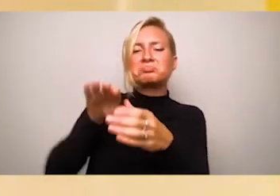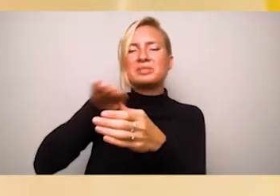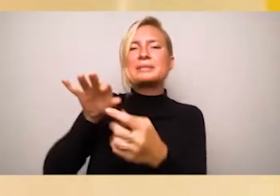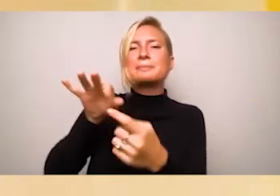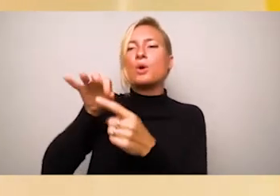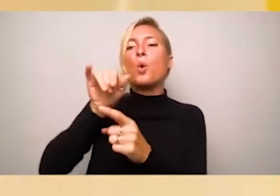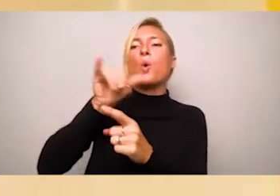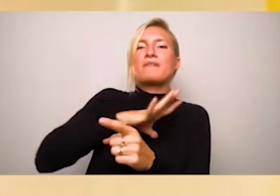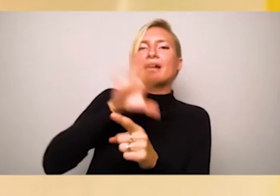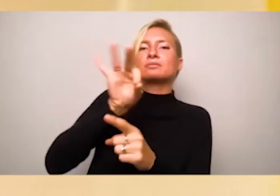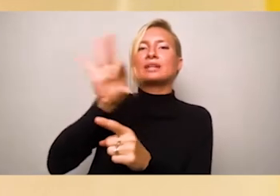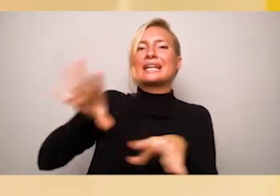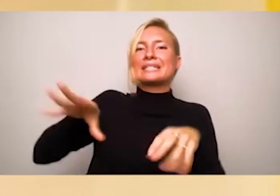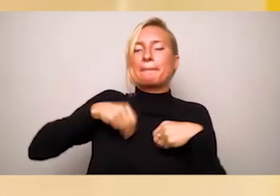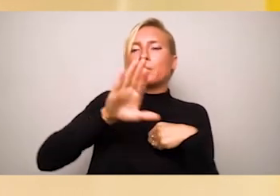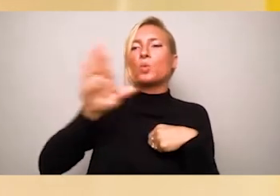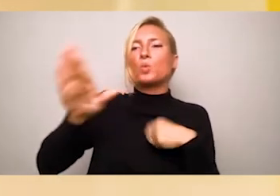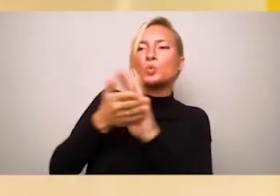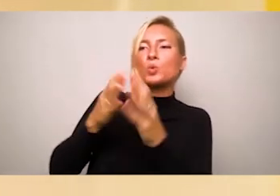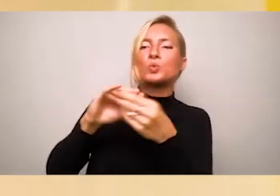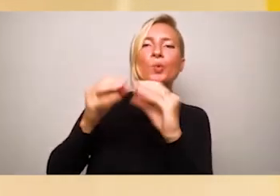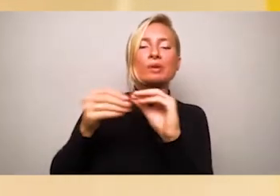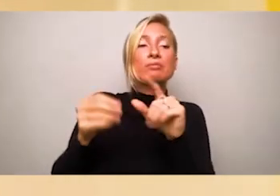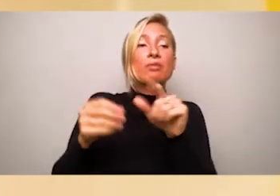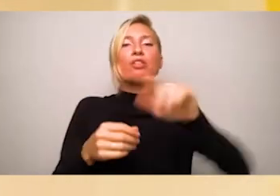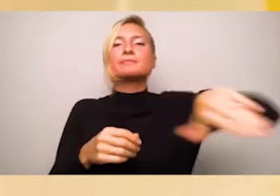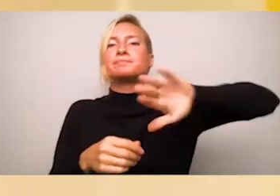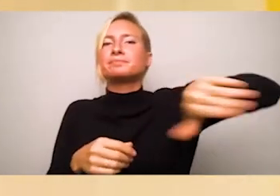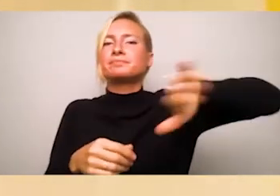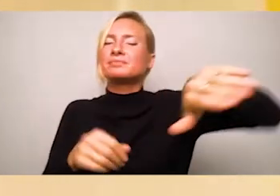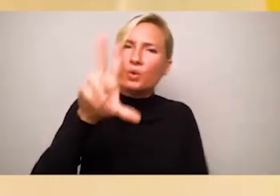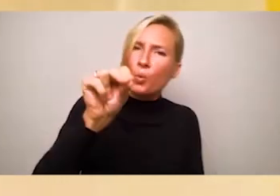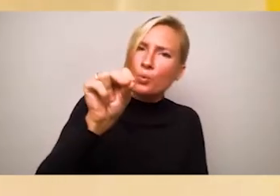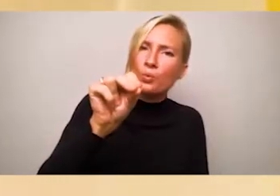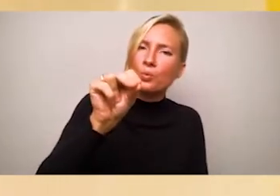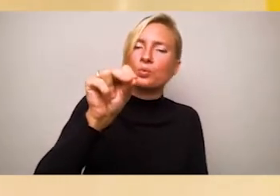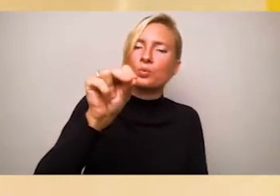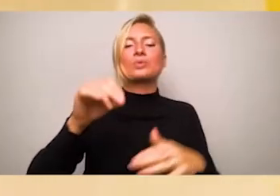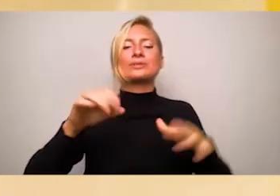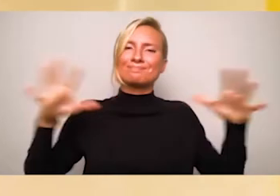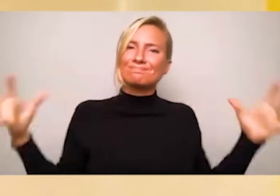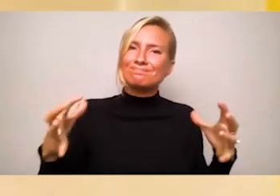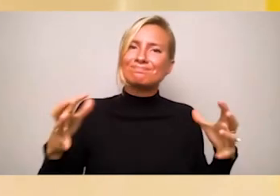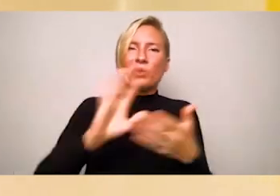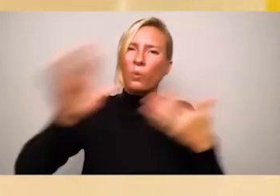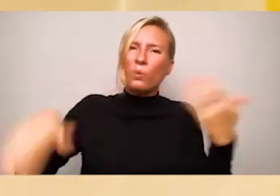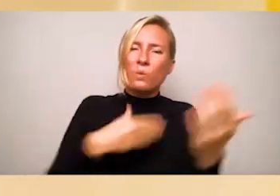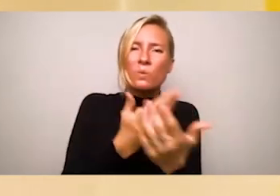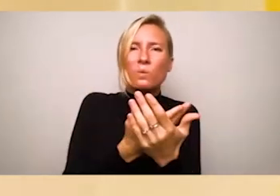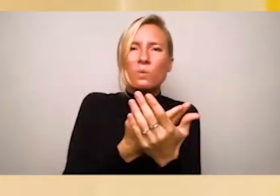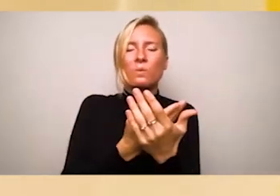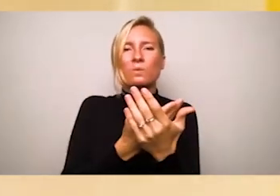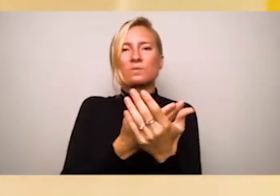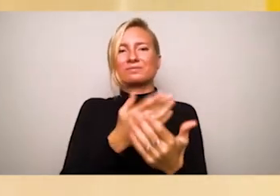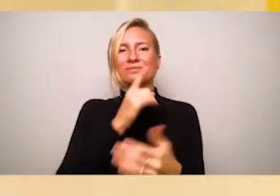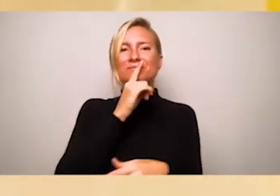dream. Indeed, both fictions obscure the reality of a nation that so often relies